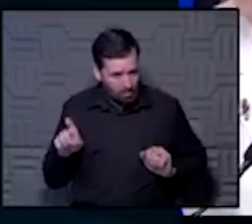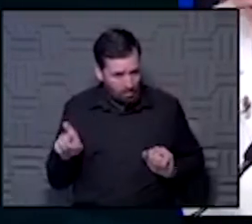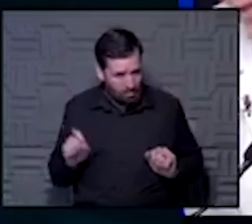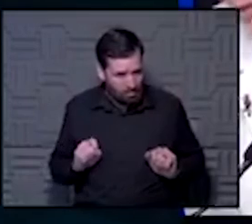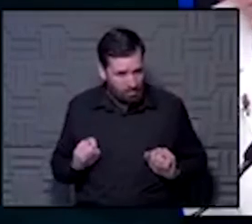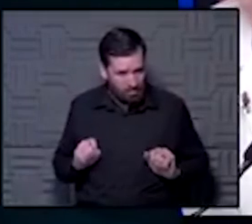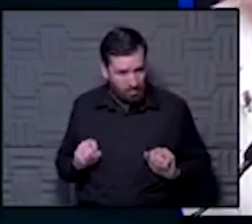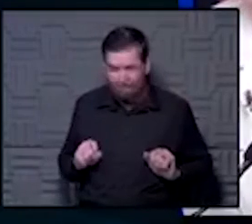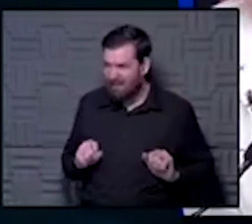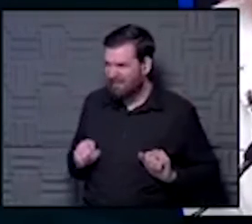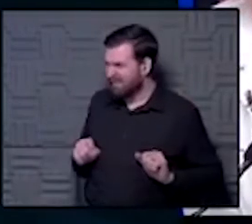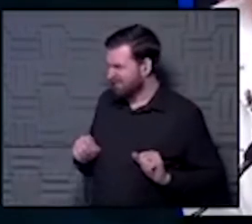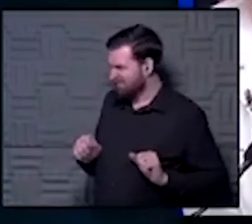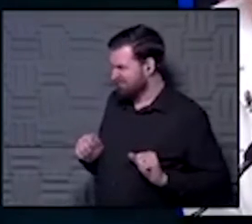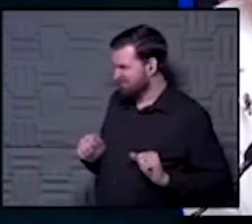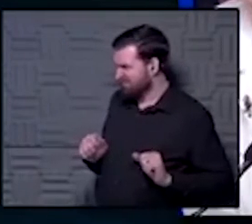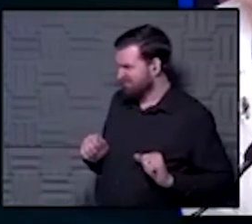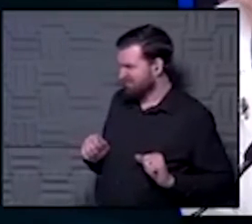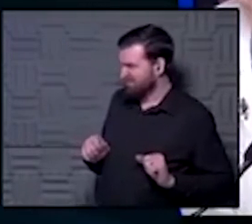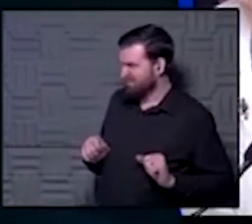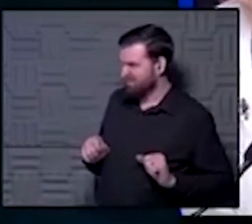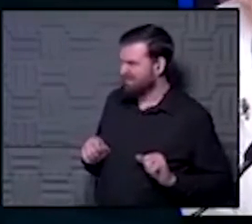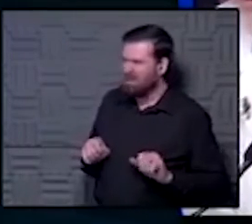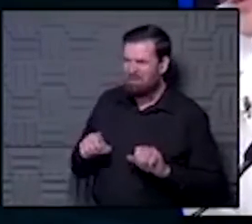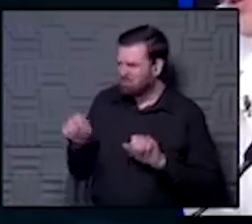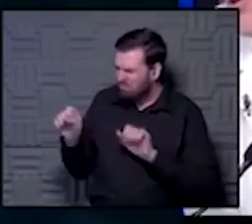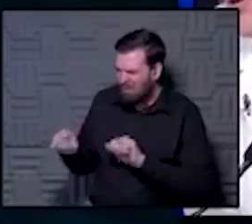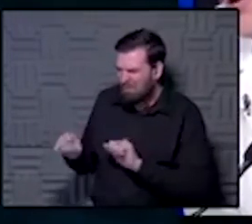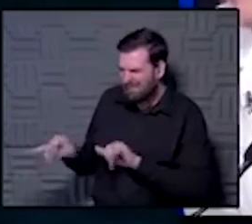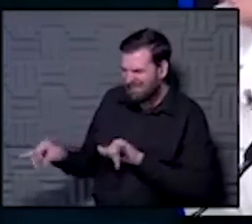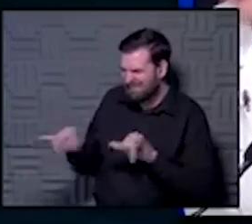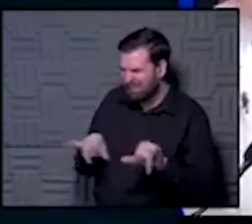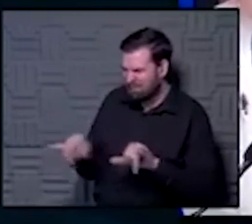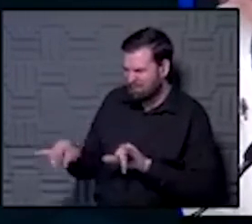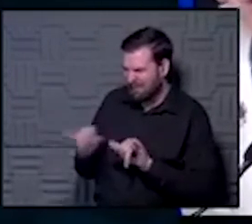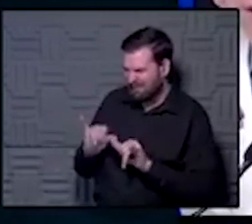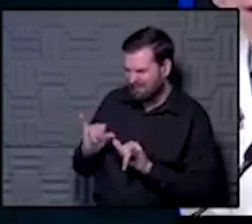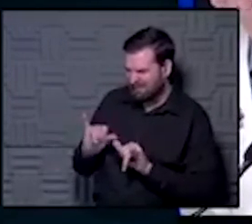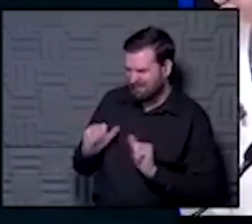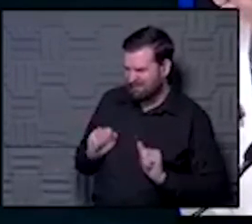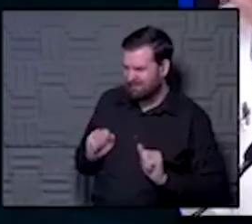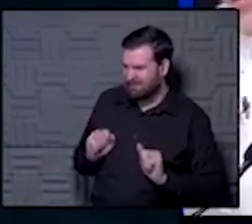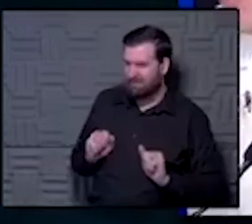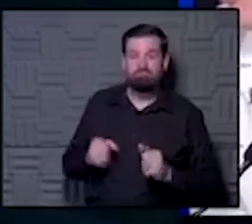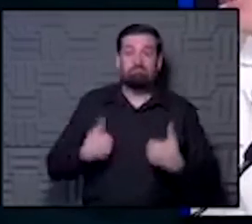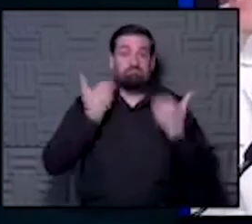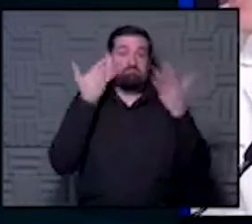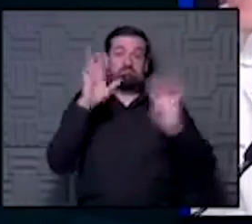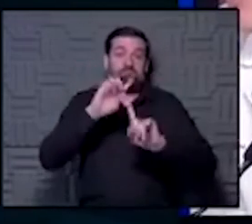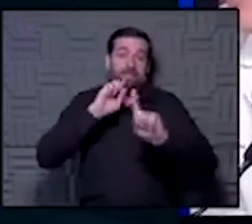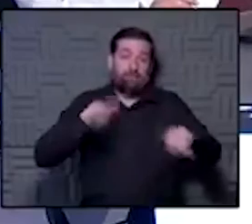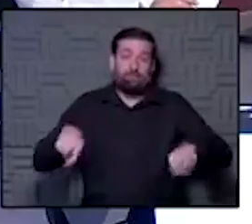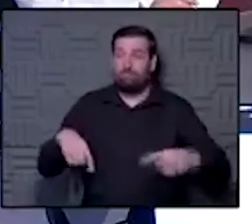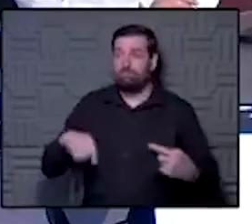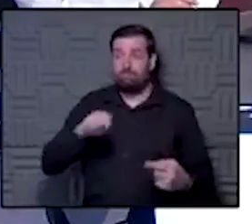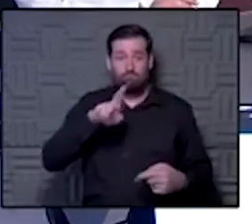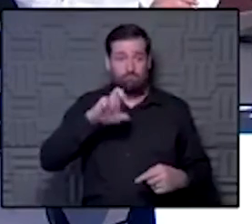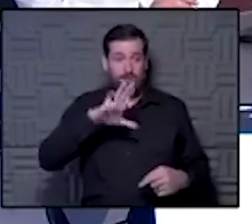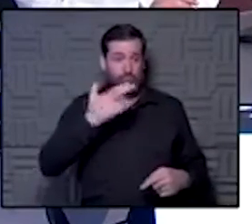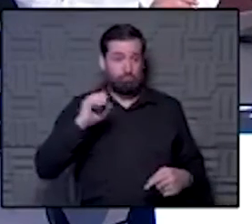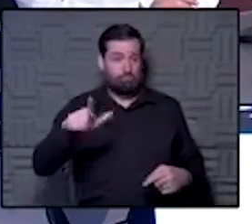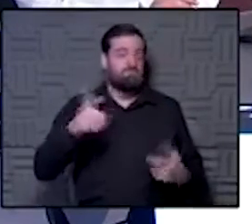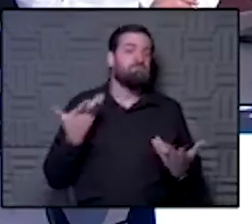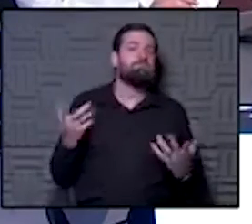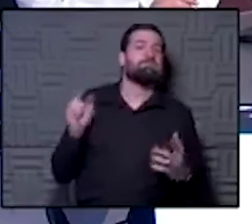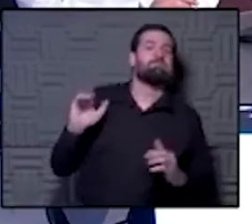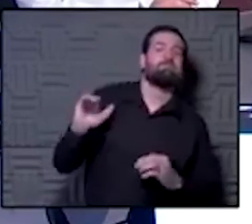I am sure. It's probably the same size. Okay. We're going to find this out. I don't know the answer. Okay. We're going